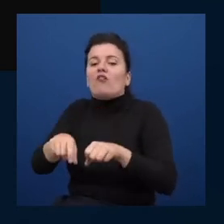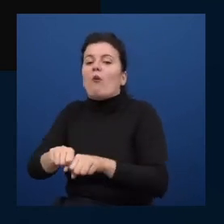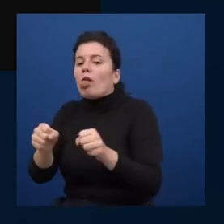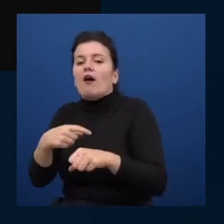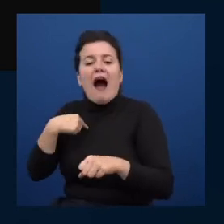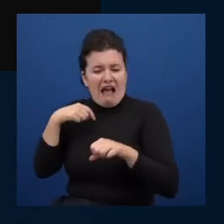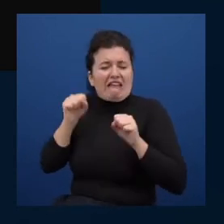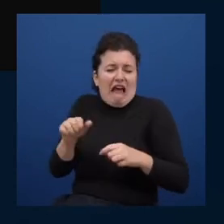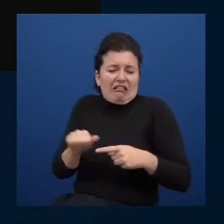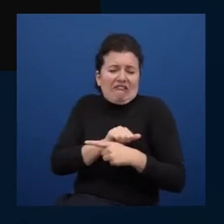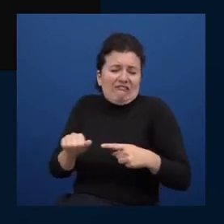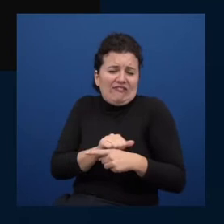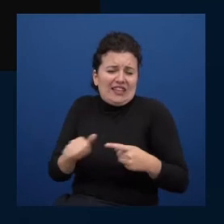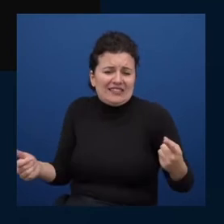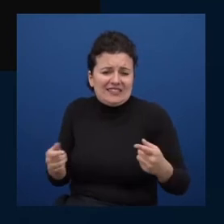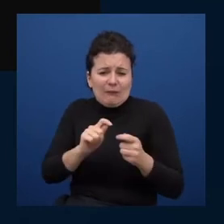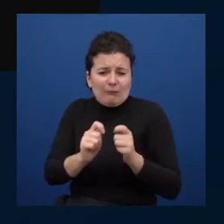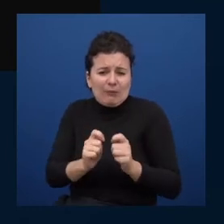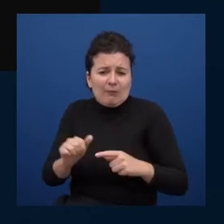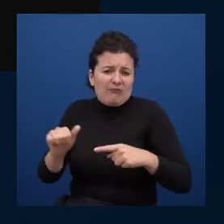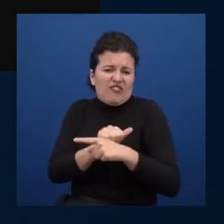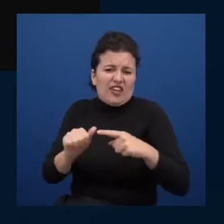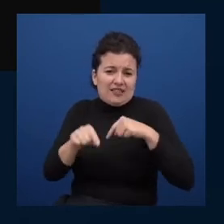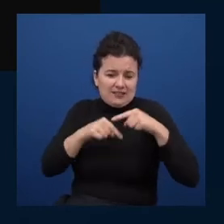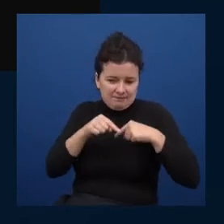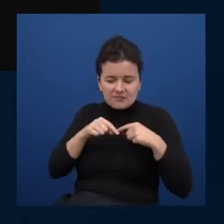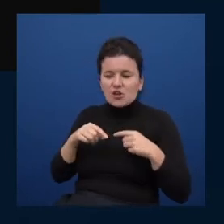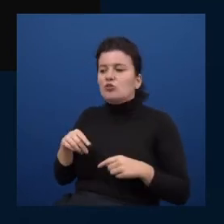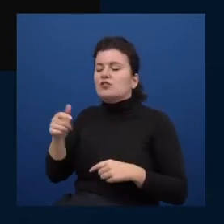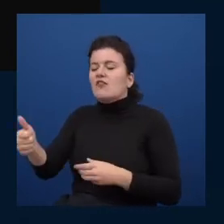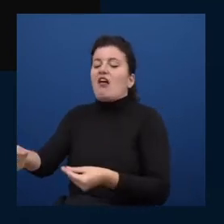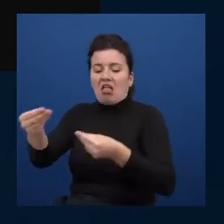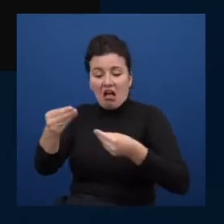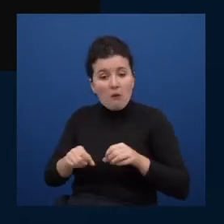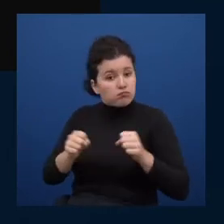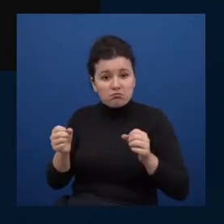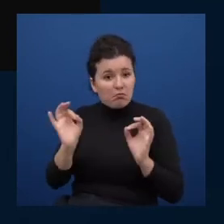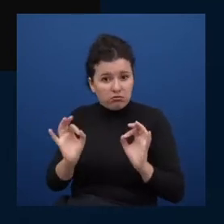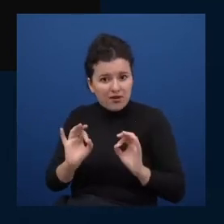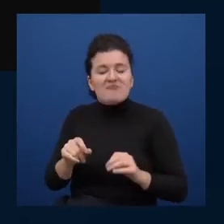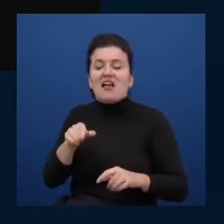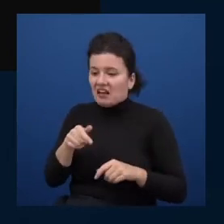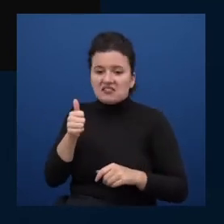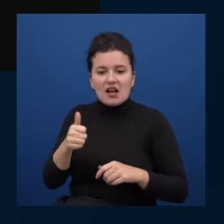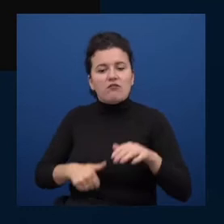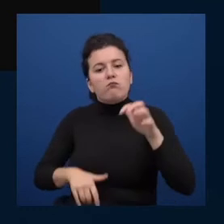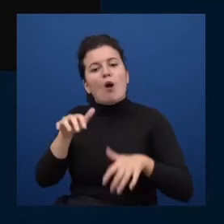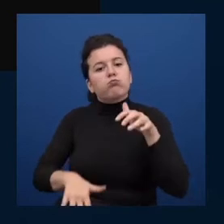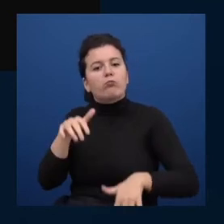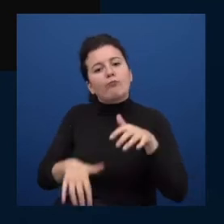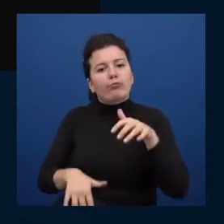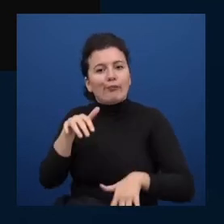and because of that he became very fearless and in his 90s became quite good at computering